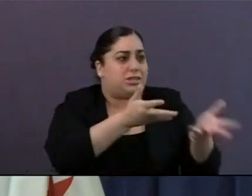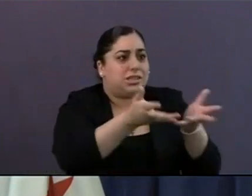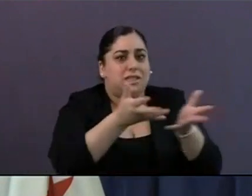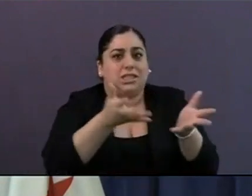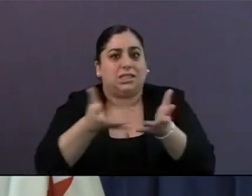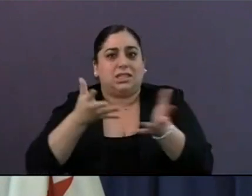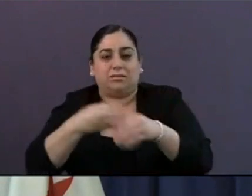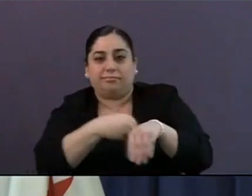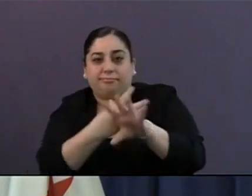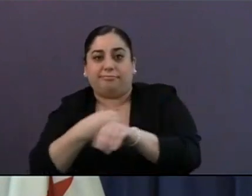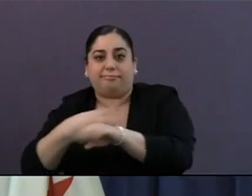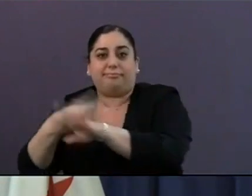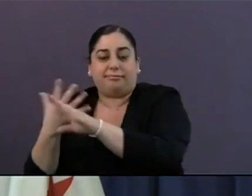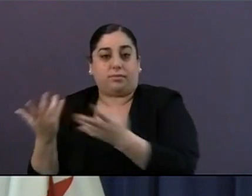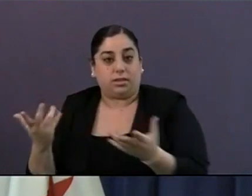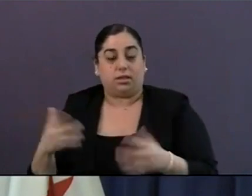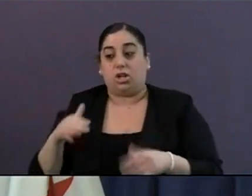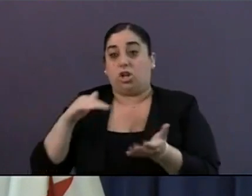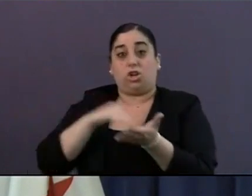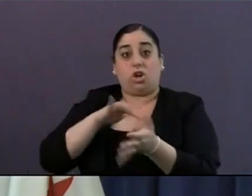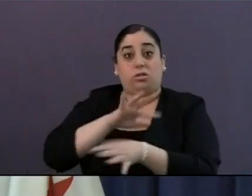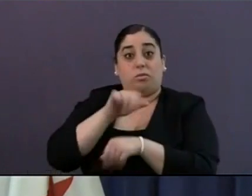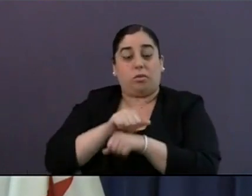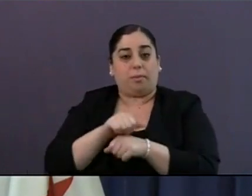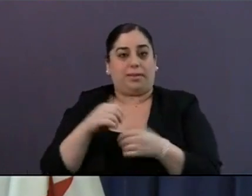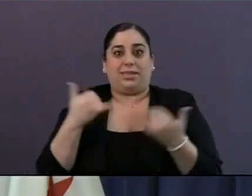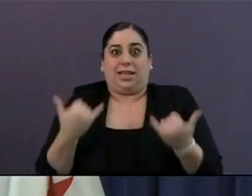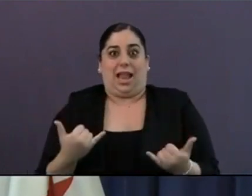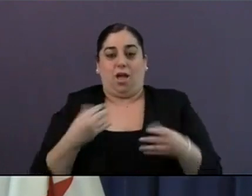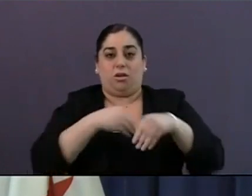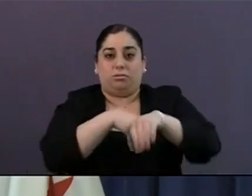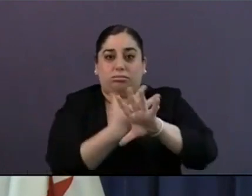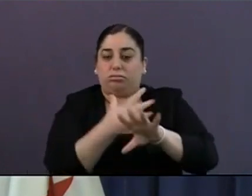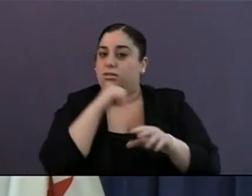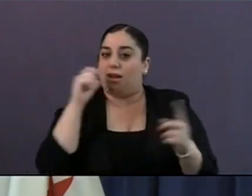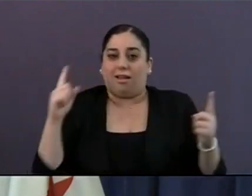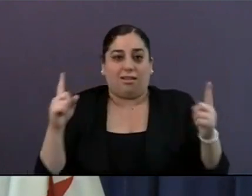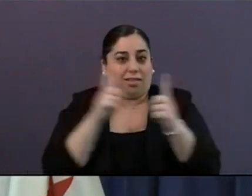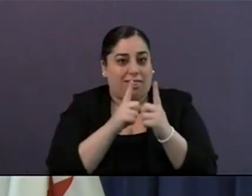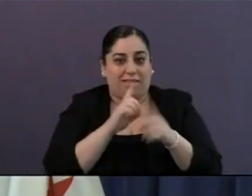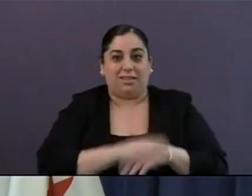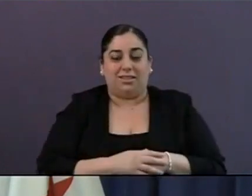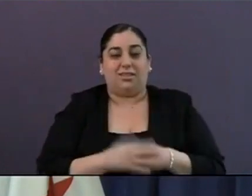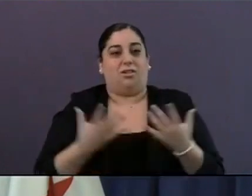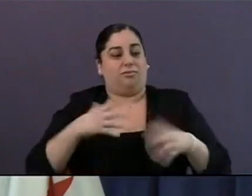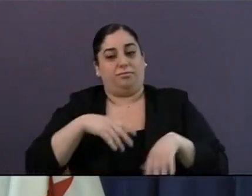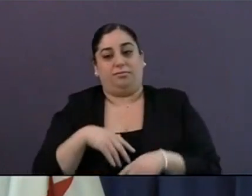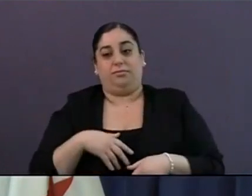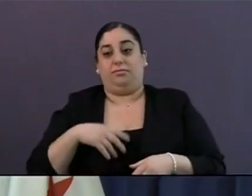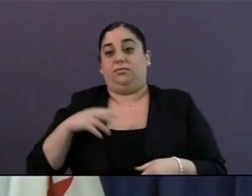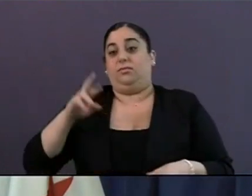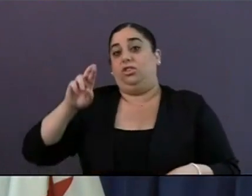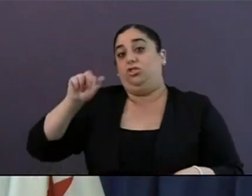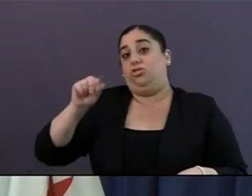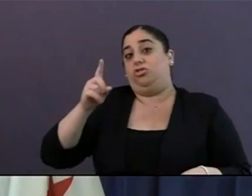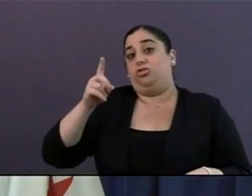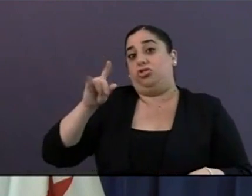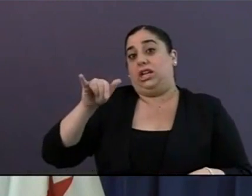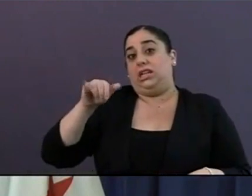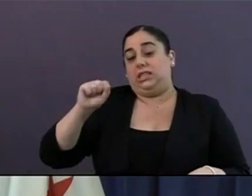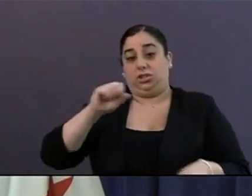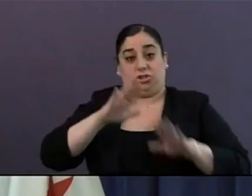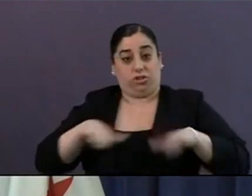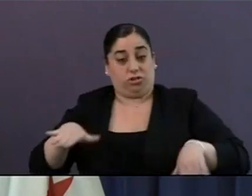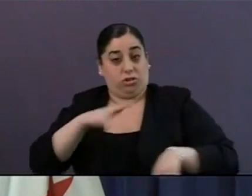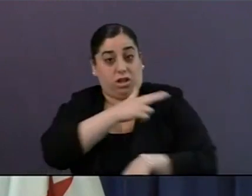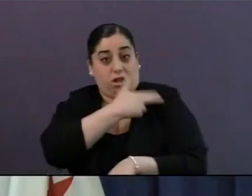doctor's appointments and telehealth consultations. Rady Children's Hospital has gone from 20 telehealth